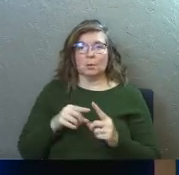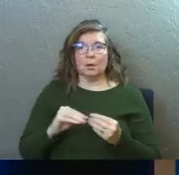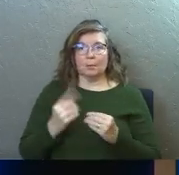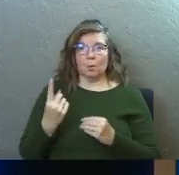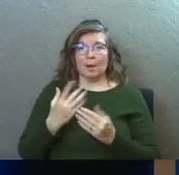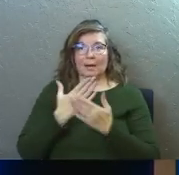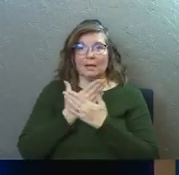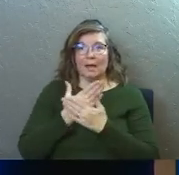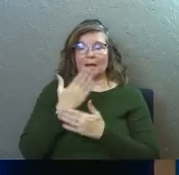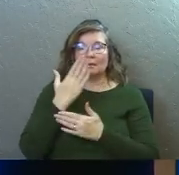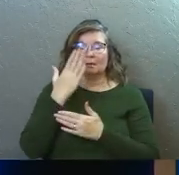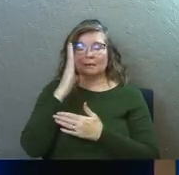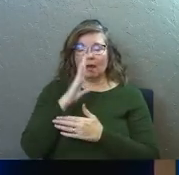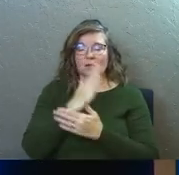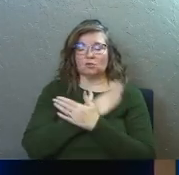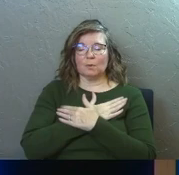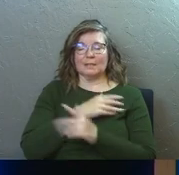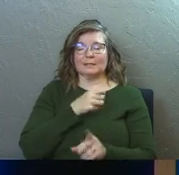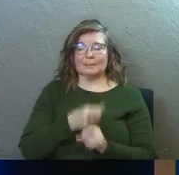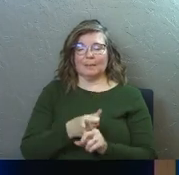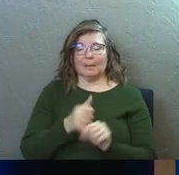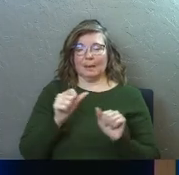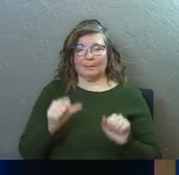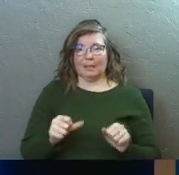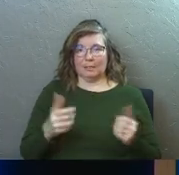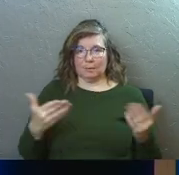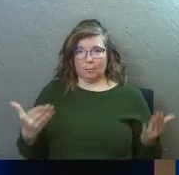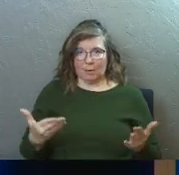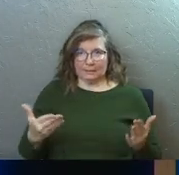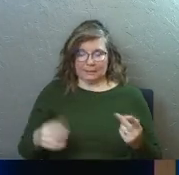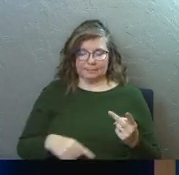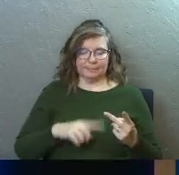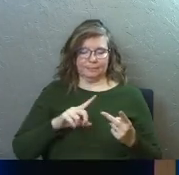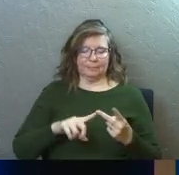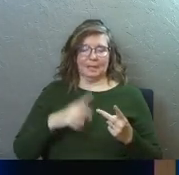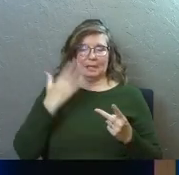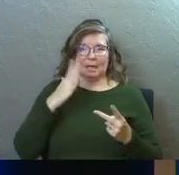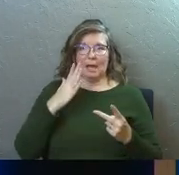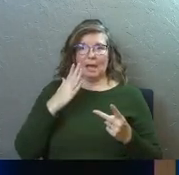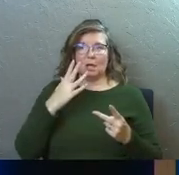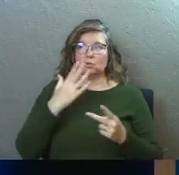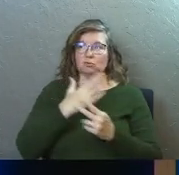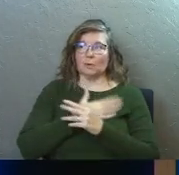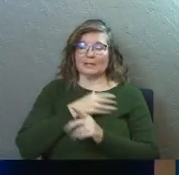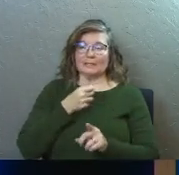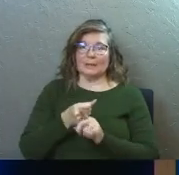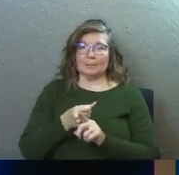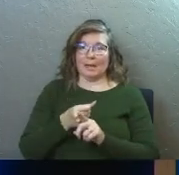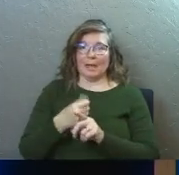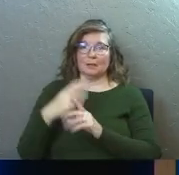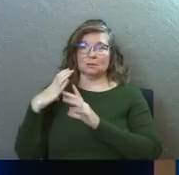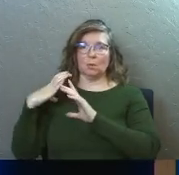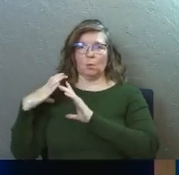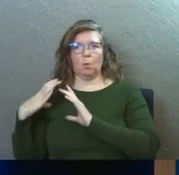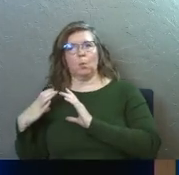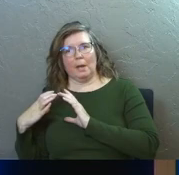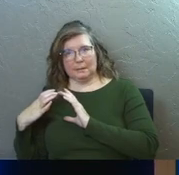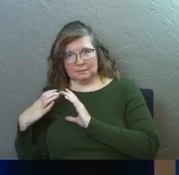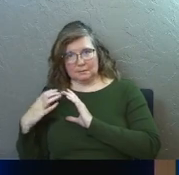God's rest impacts my ability to be present. Second thing, God's rest impacts the weight that I carry.